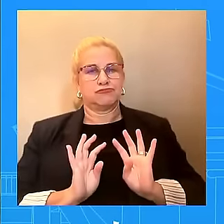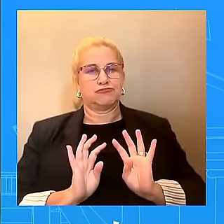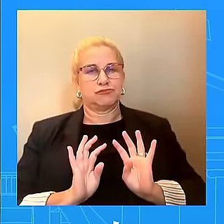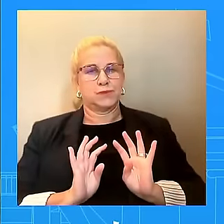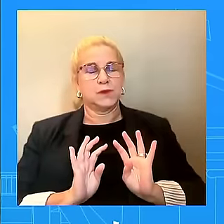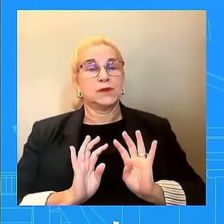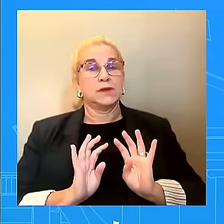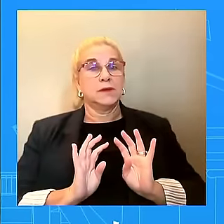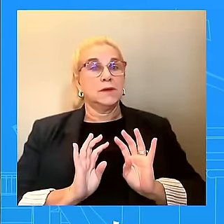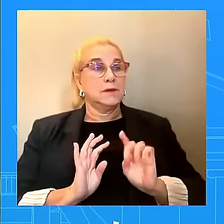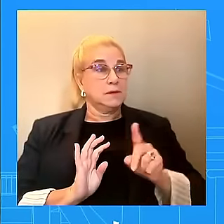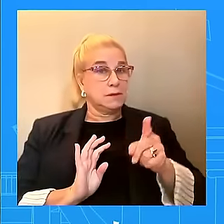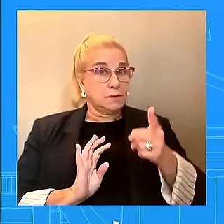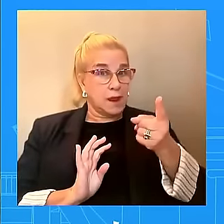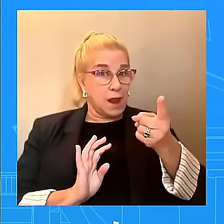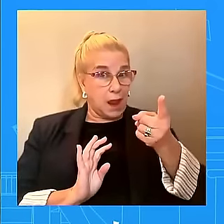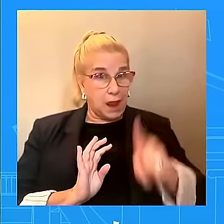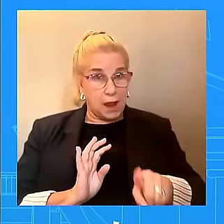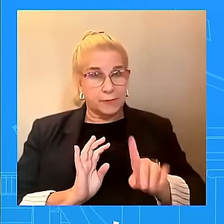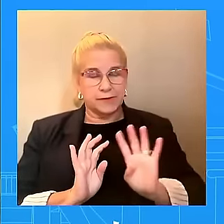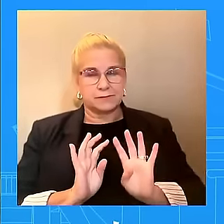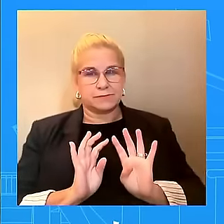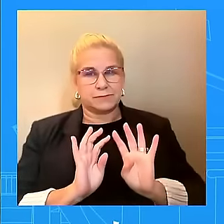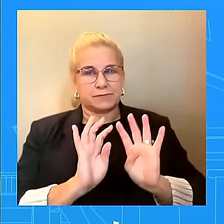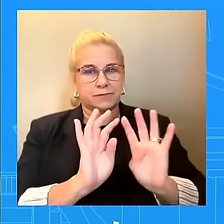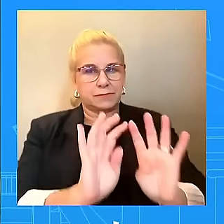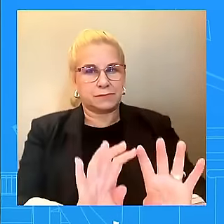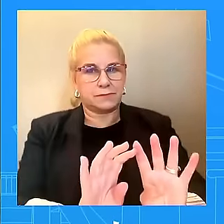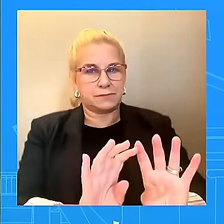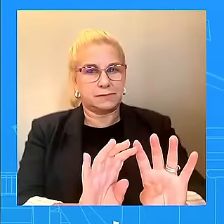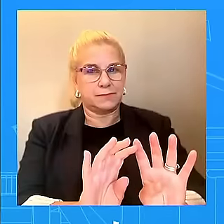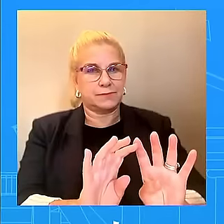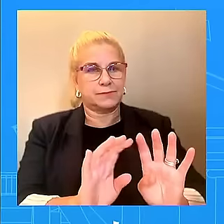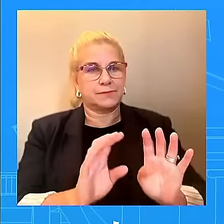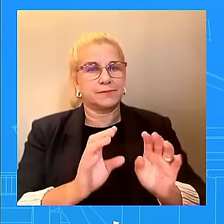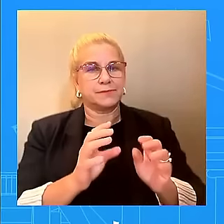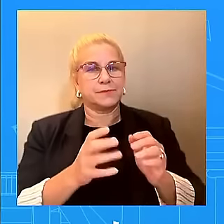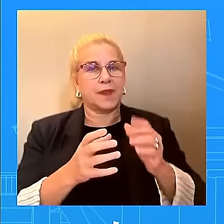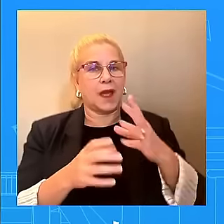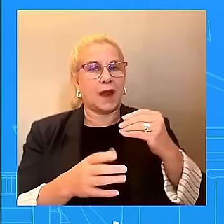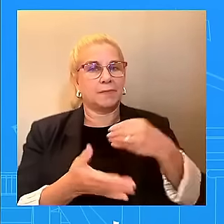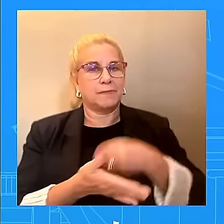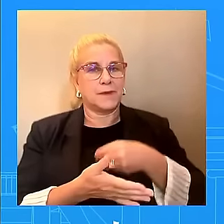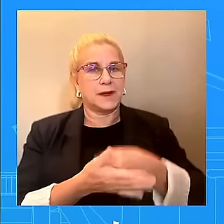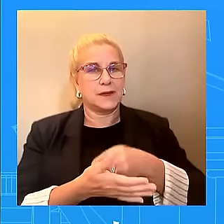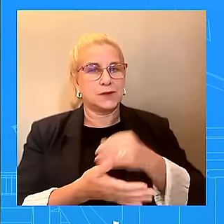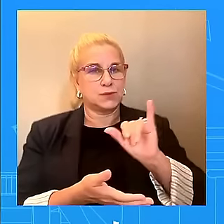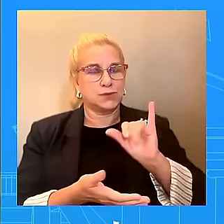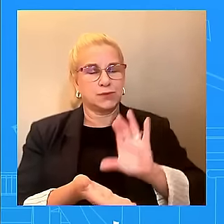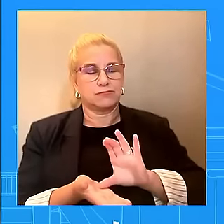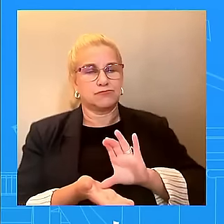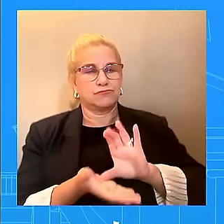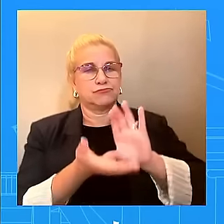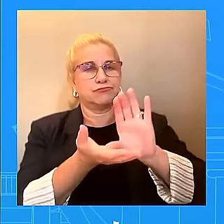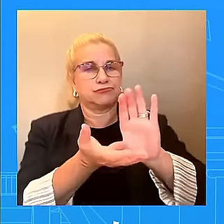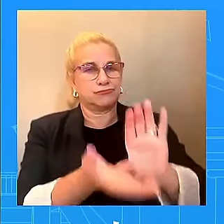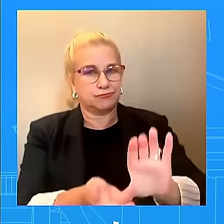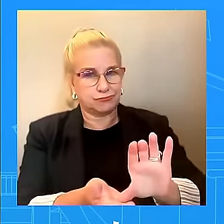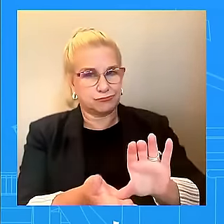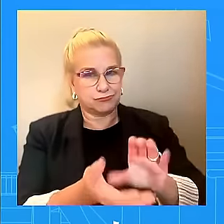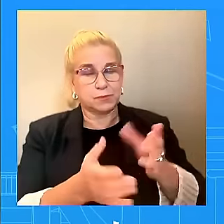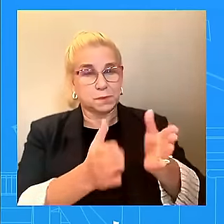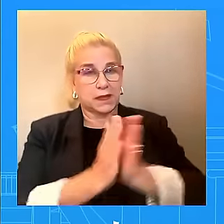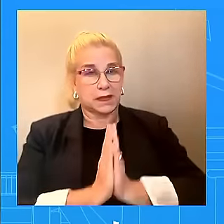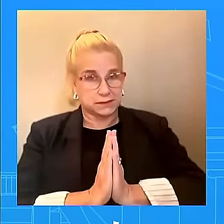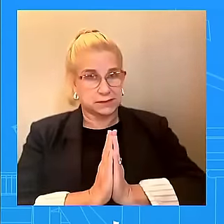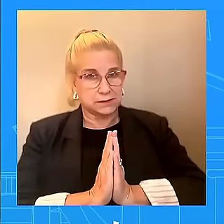gotten their storm-requested emergency declaration. They requested it, and we made sure they received it. We've taken this very